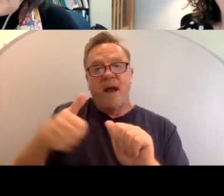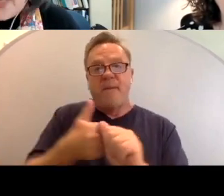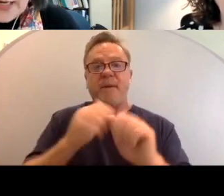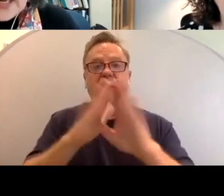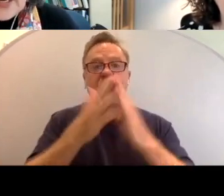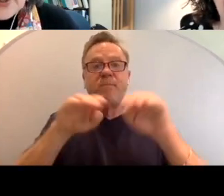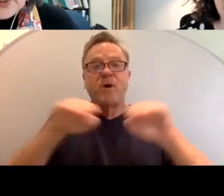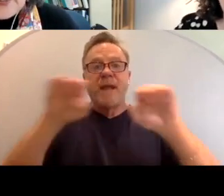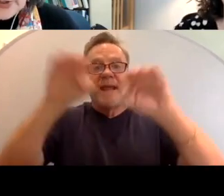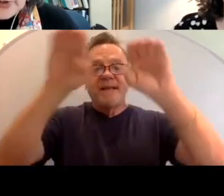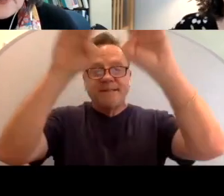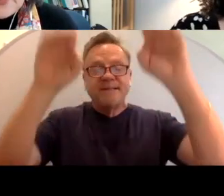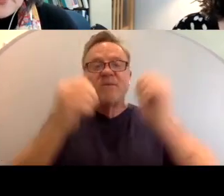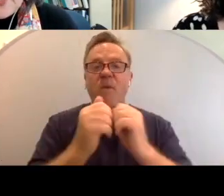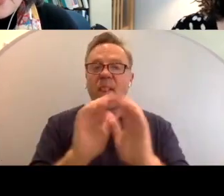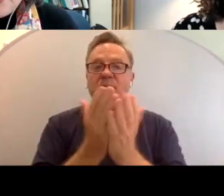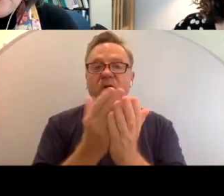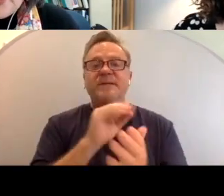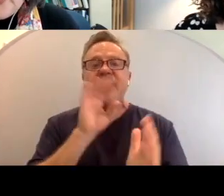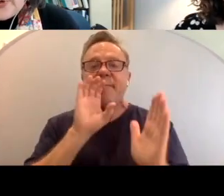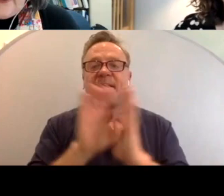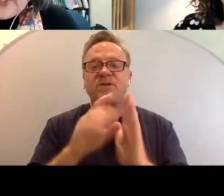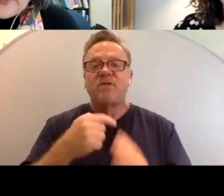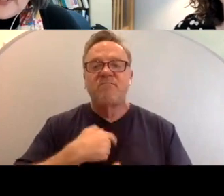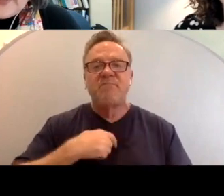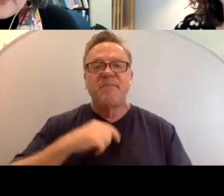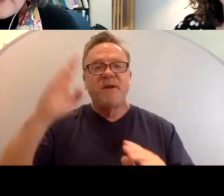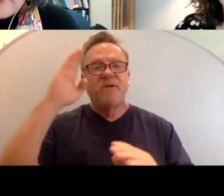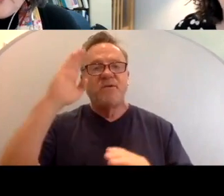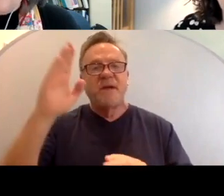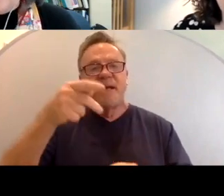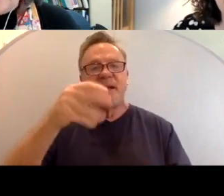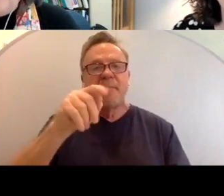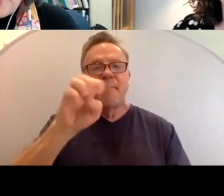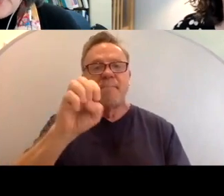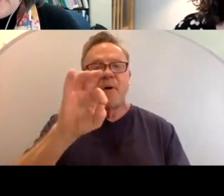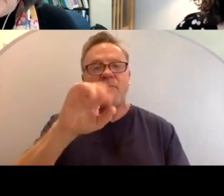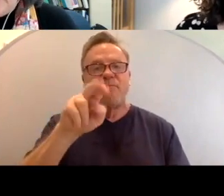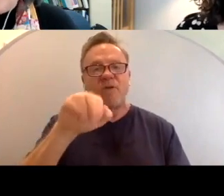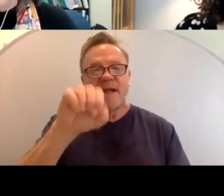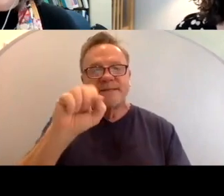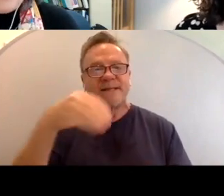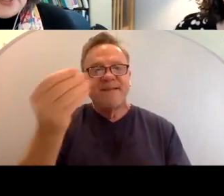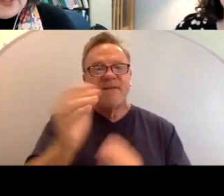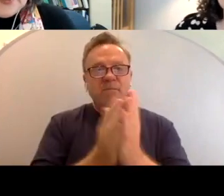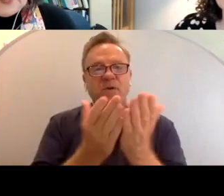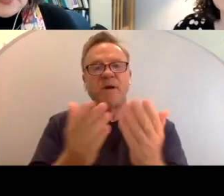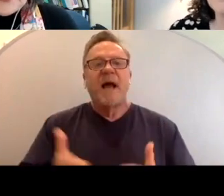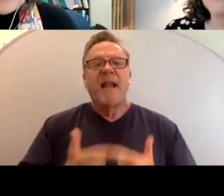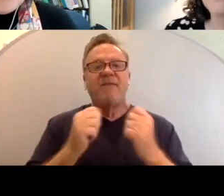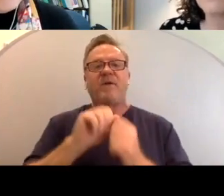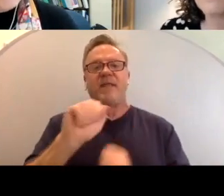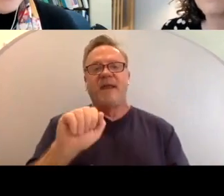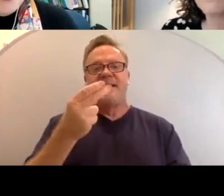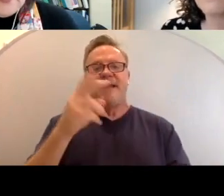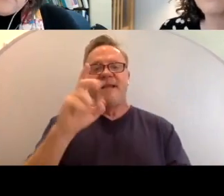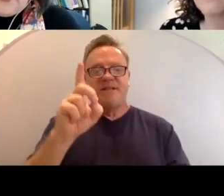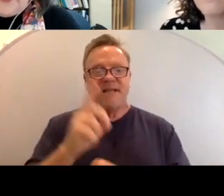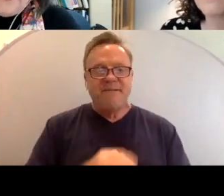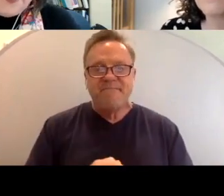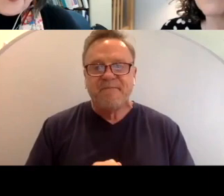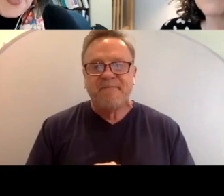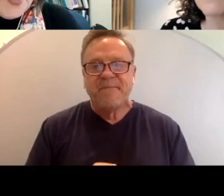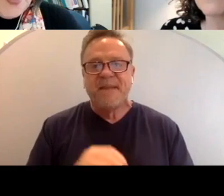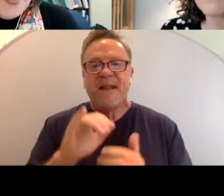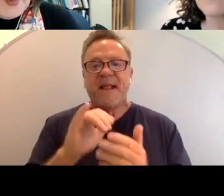with books on it and also a picture of me greeting Pope Francis and giving him a book. I live with ADHD. Explain some of my distractiveness